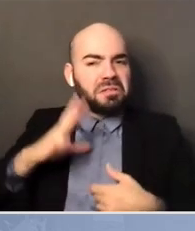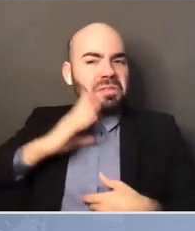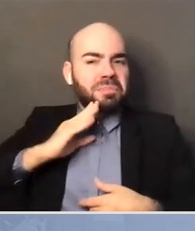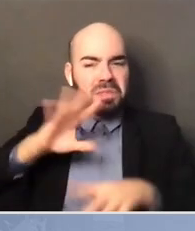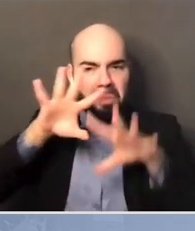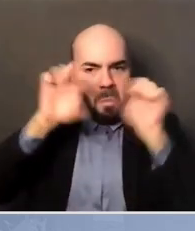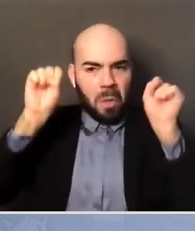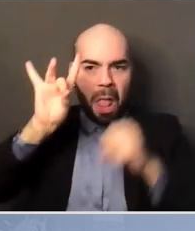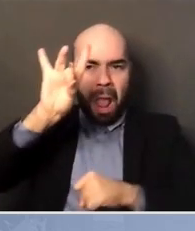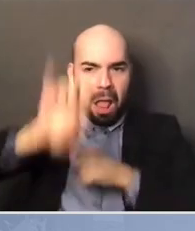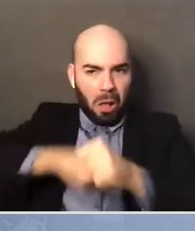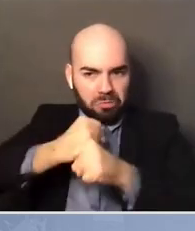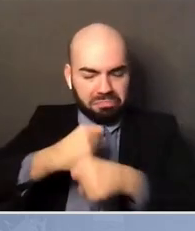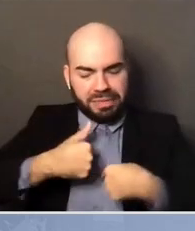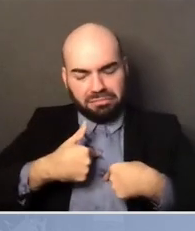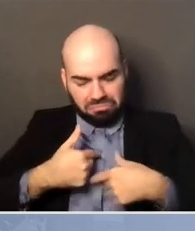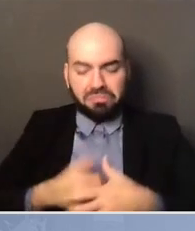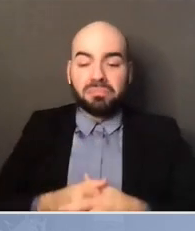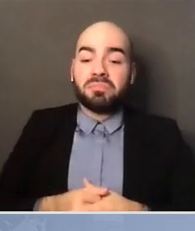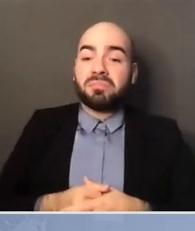the country was better than when I came into office.